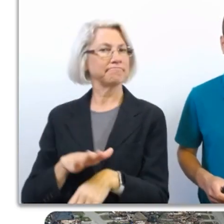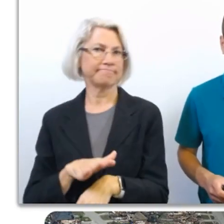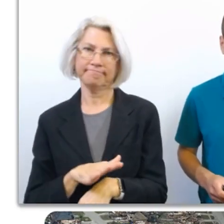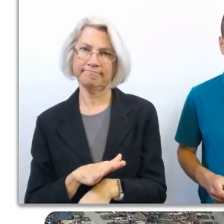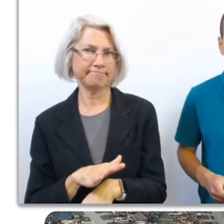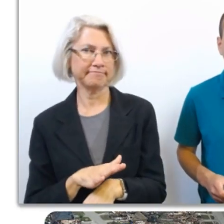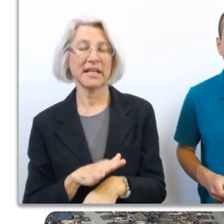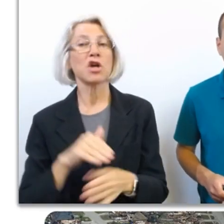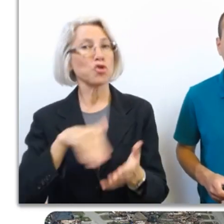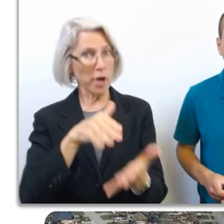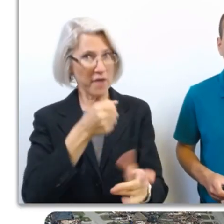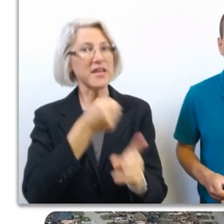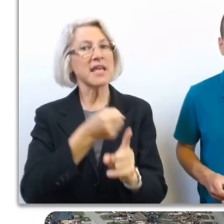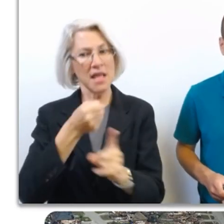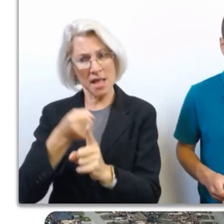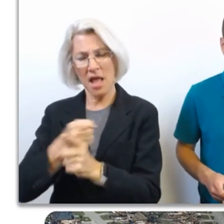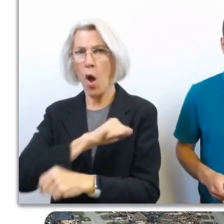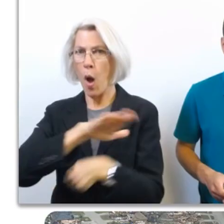have hit those locations.